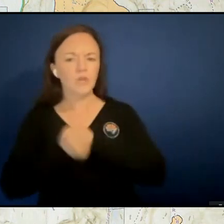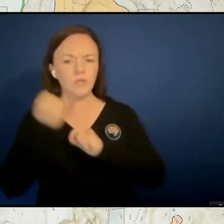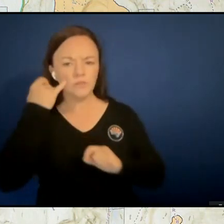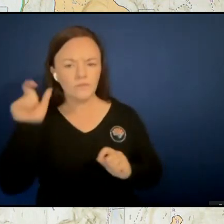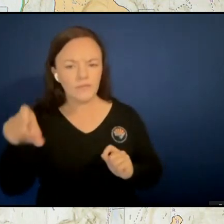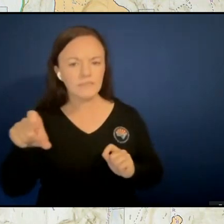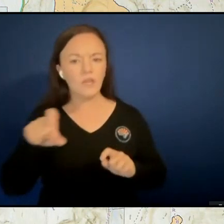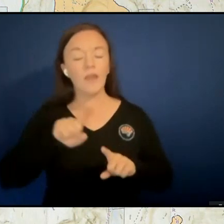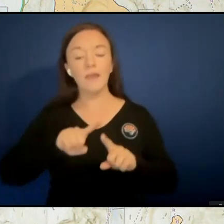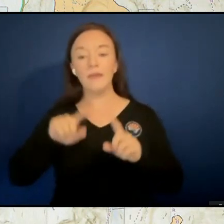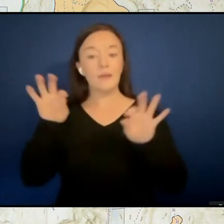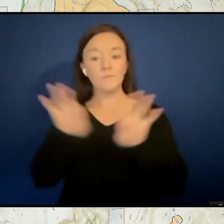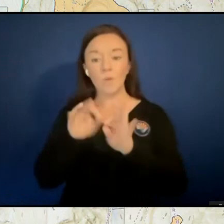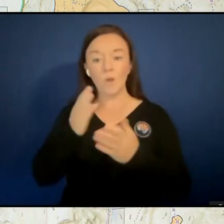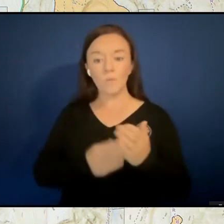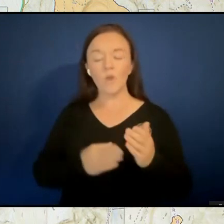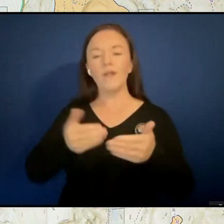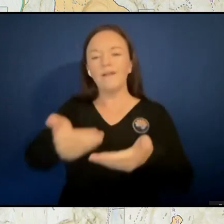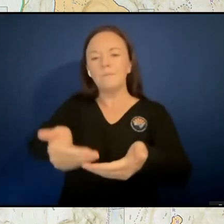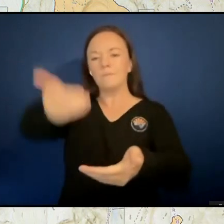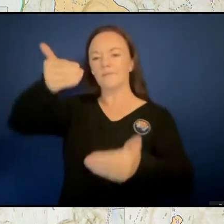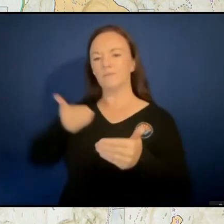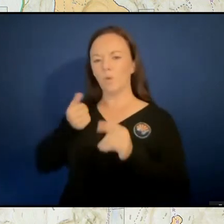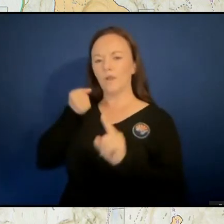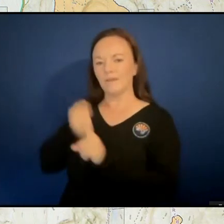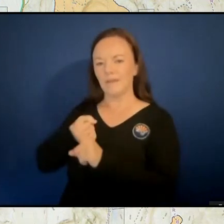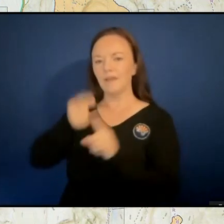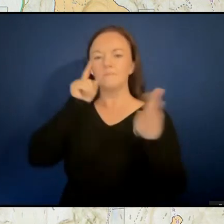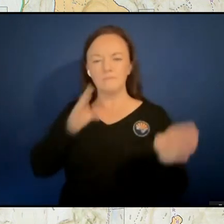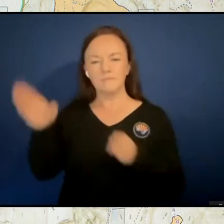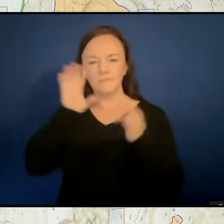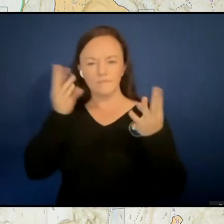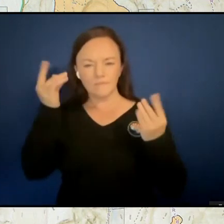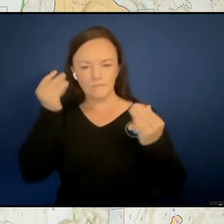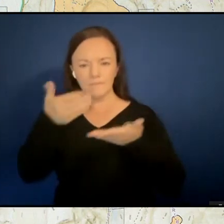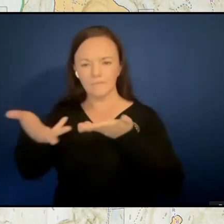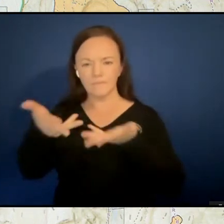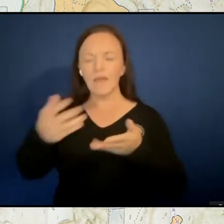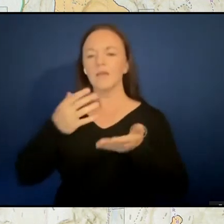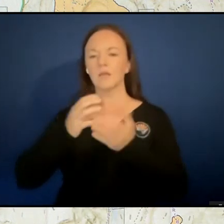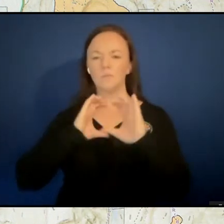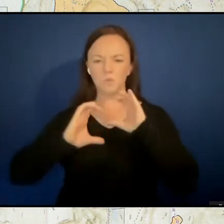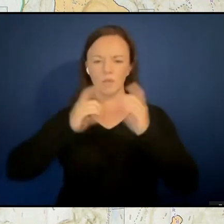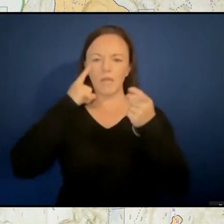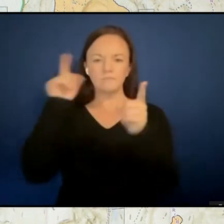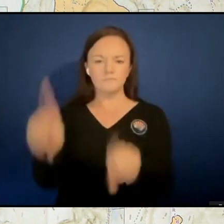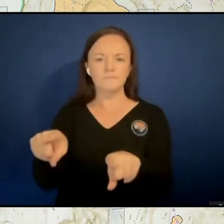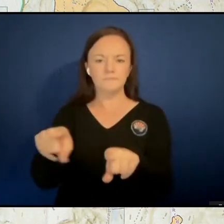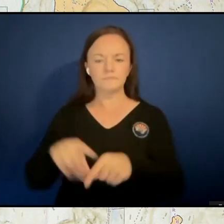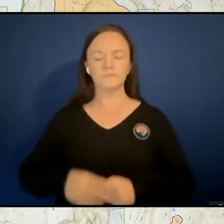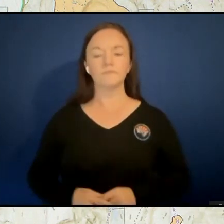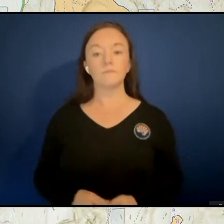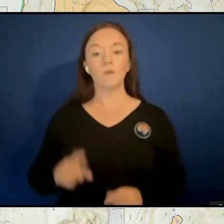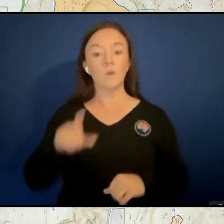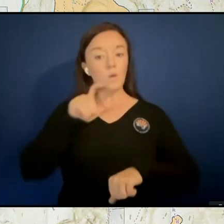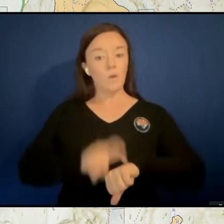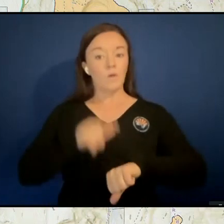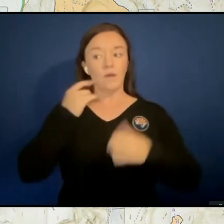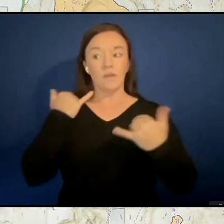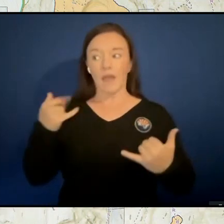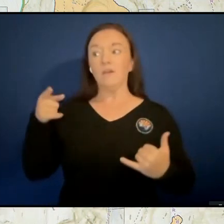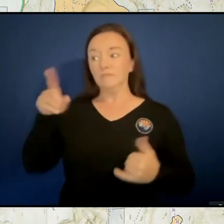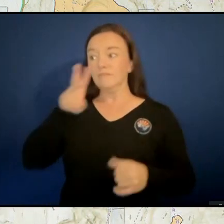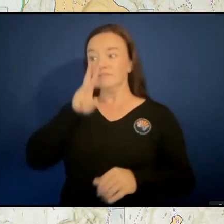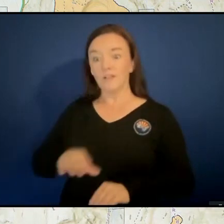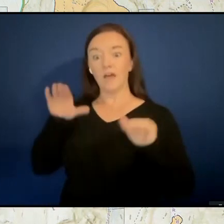come up with a plan ahead of time and that y'all agree with that and y'all communicate on that. whenever it comes time to execute, you're not